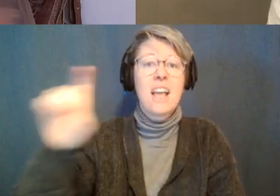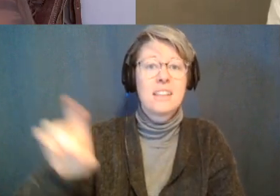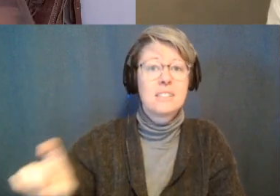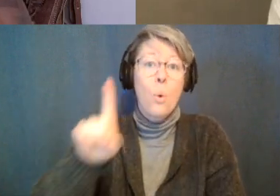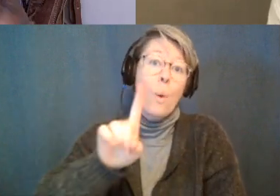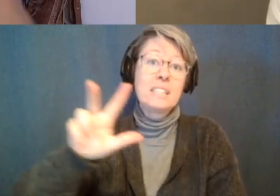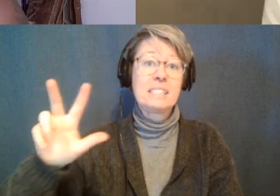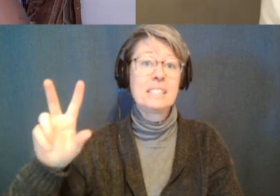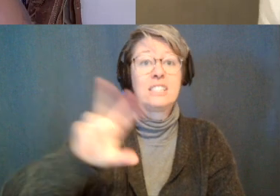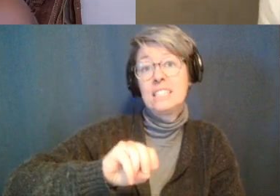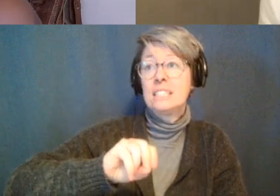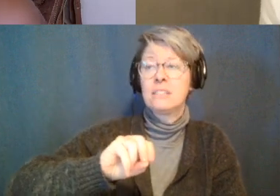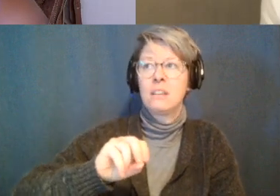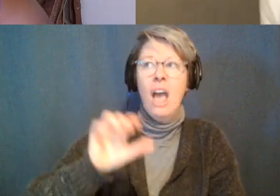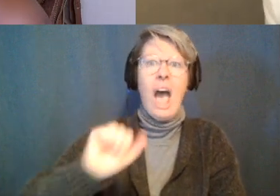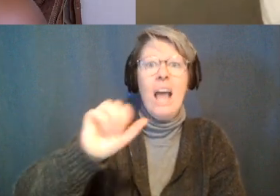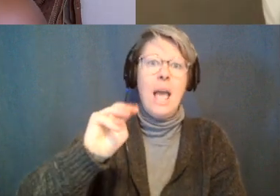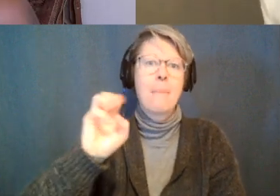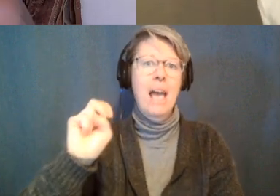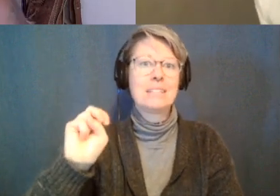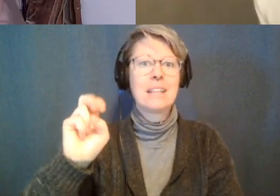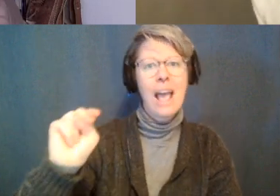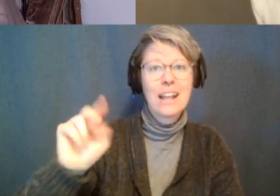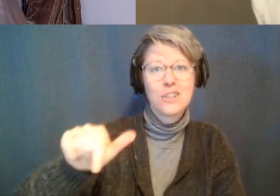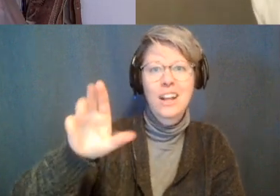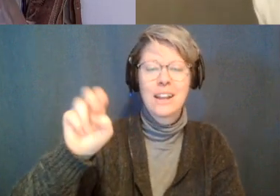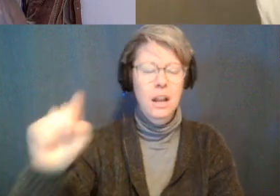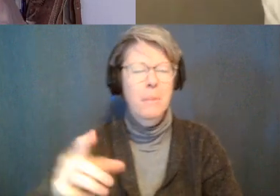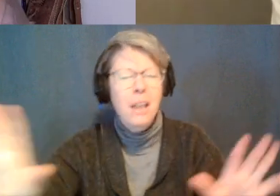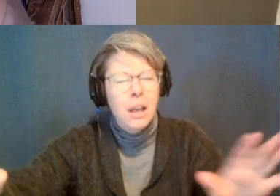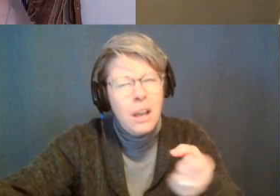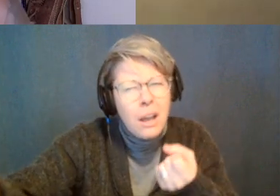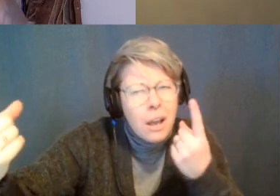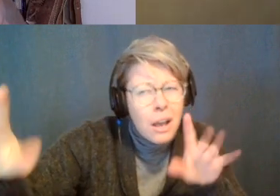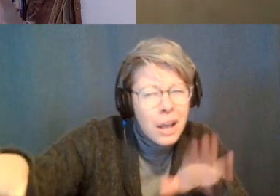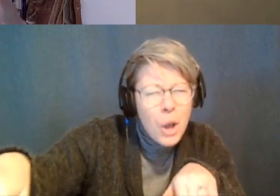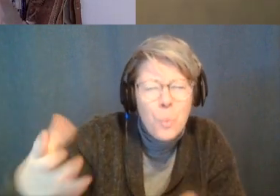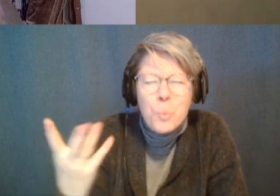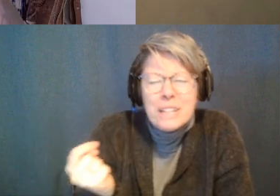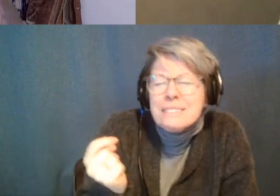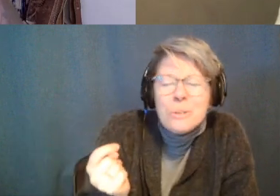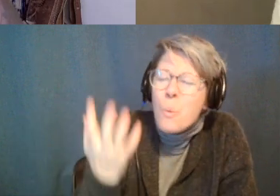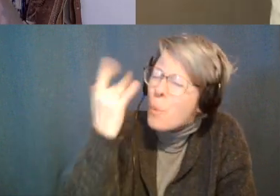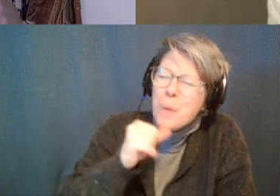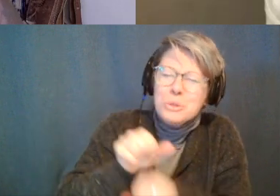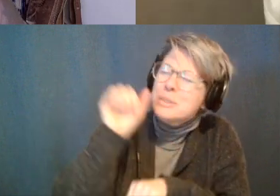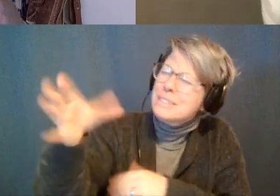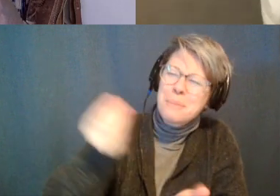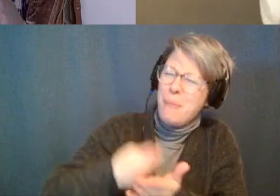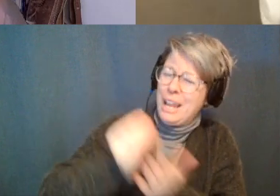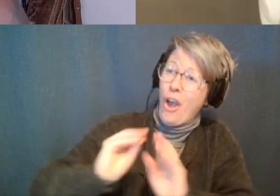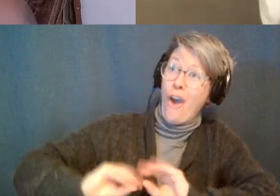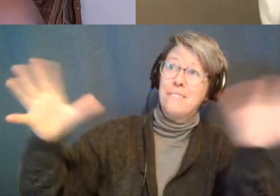.net and i'm like are you reading what i'm reading bitch why would you send money